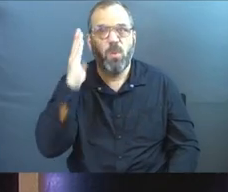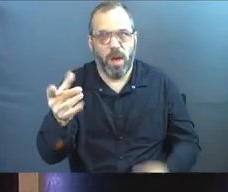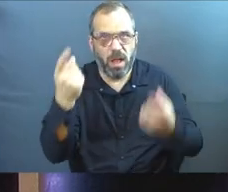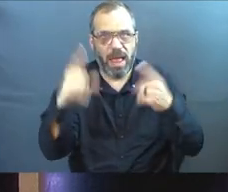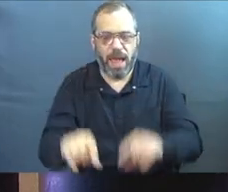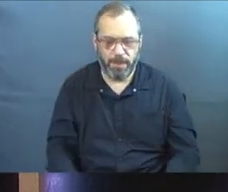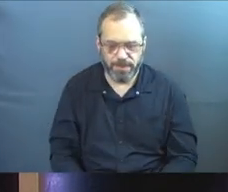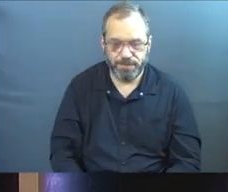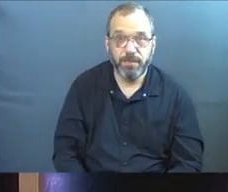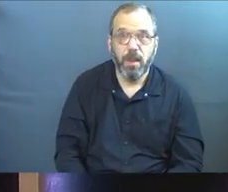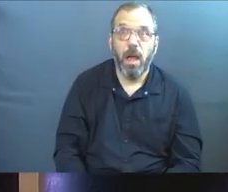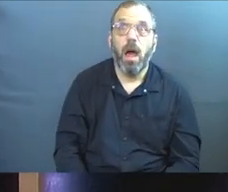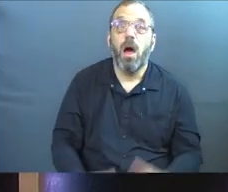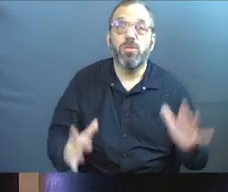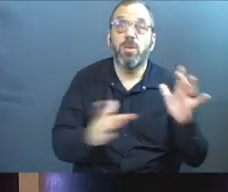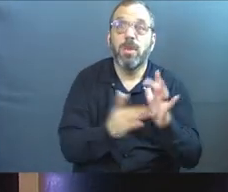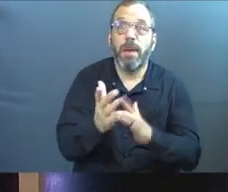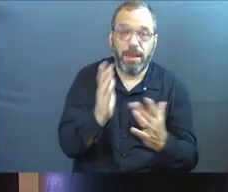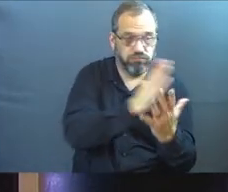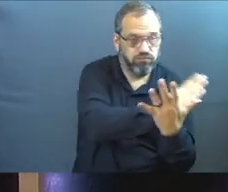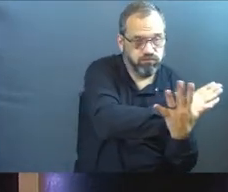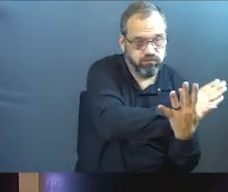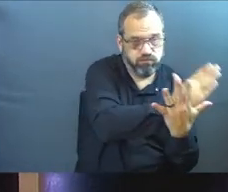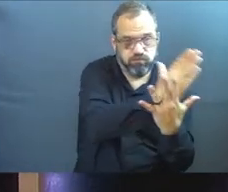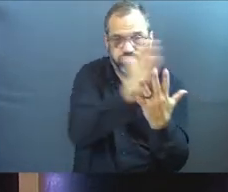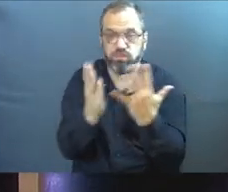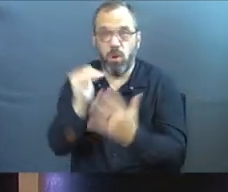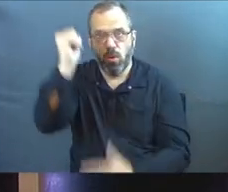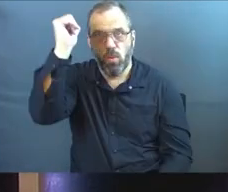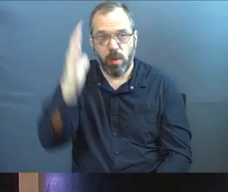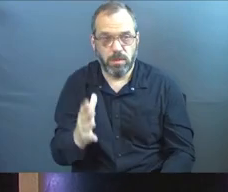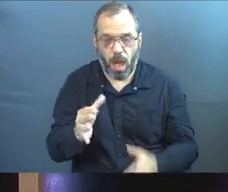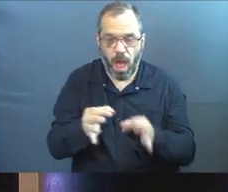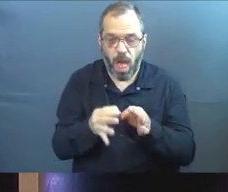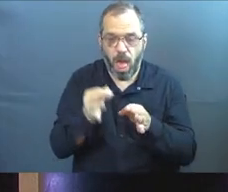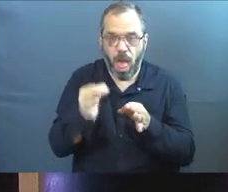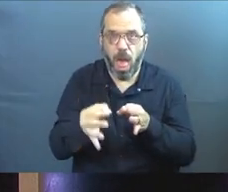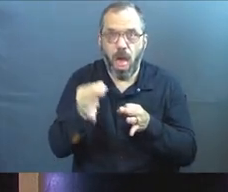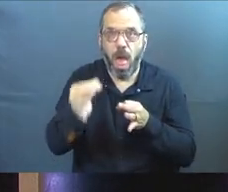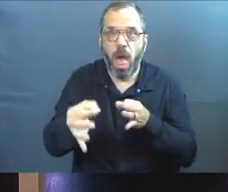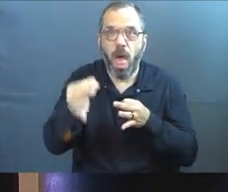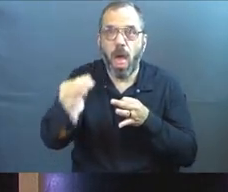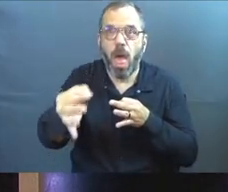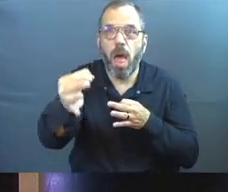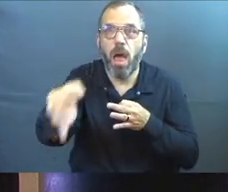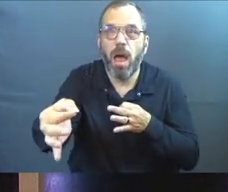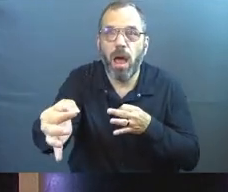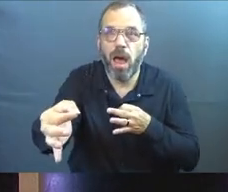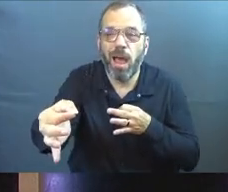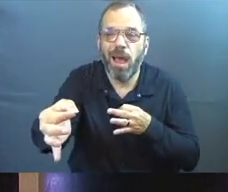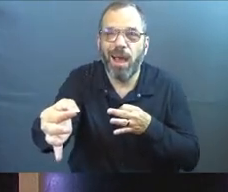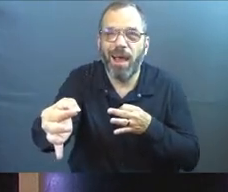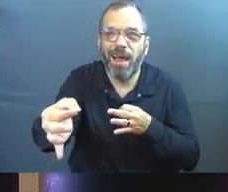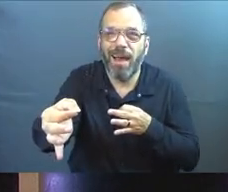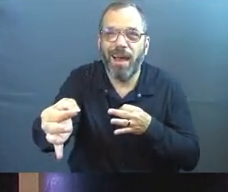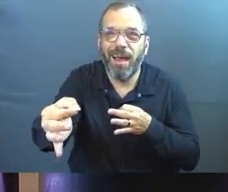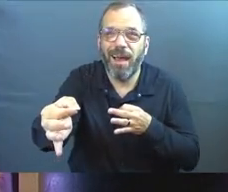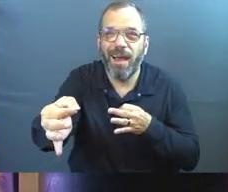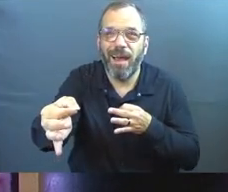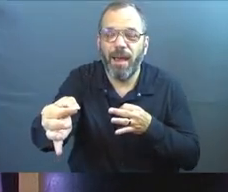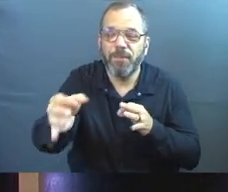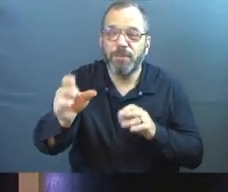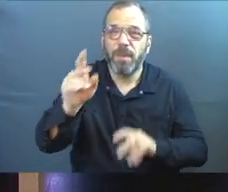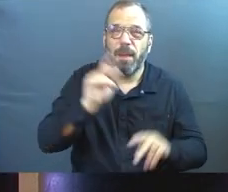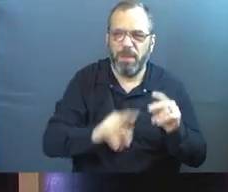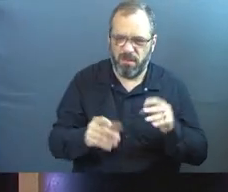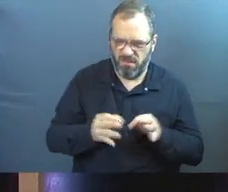One of the things that you see all throughout the scripture is that when God delays, there are people who will look